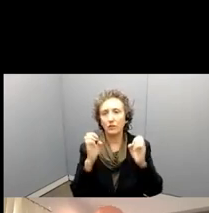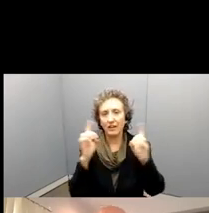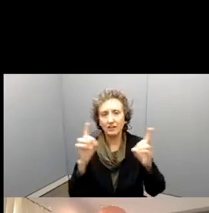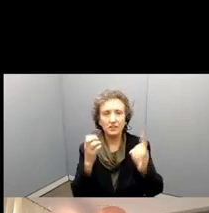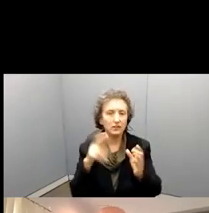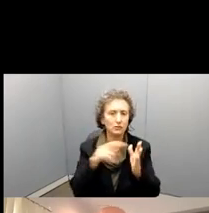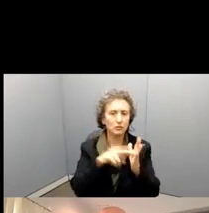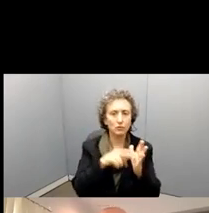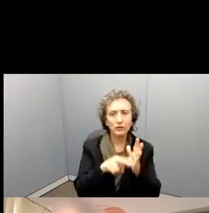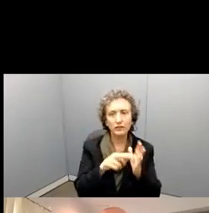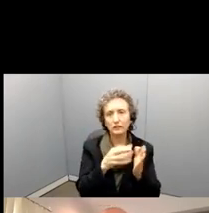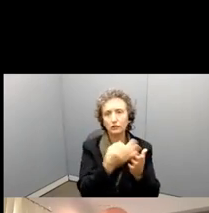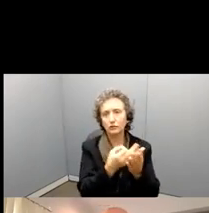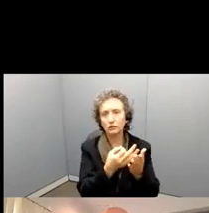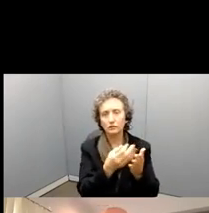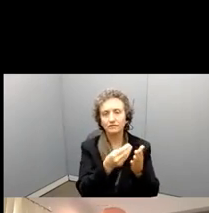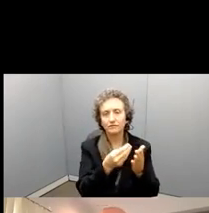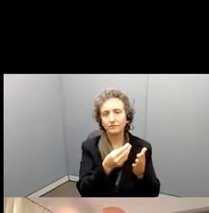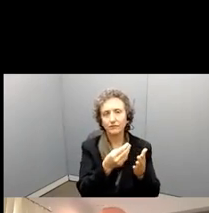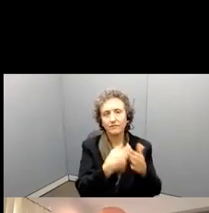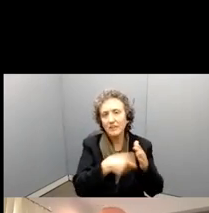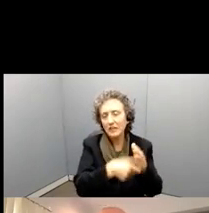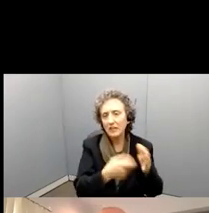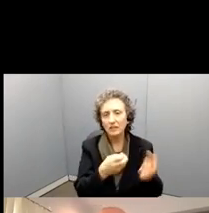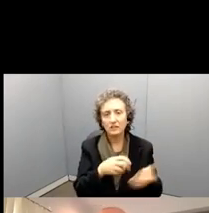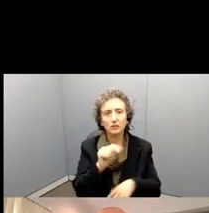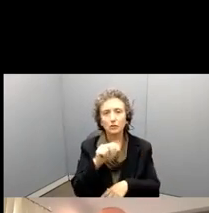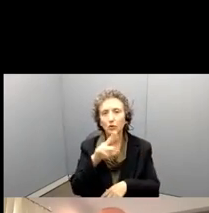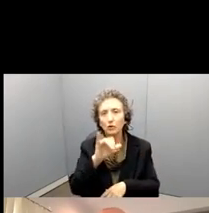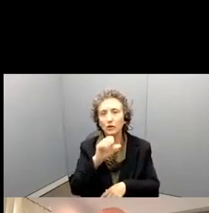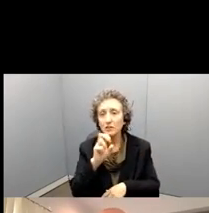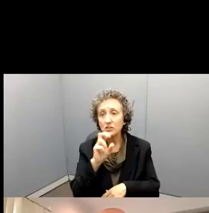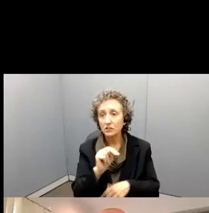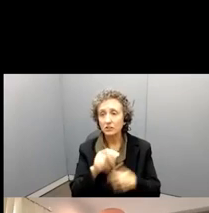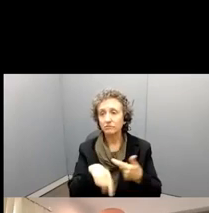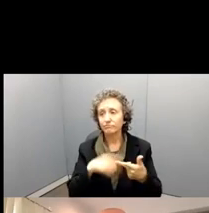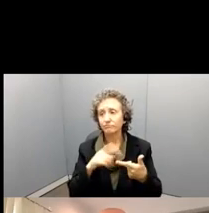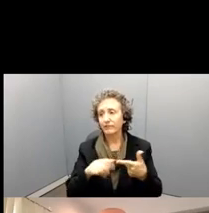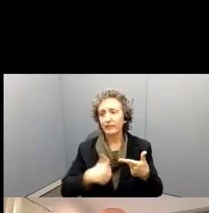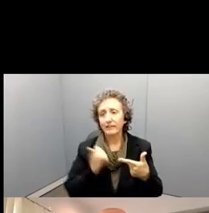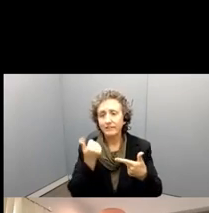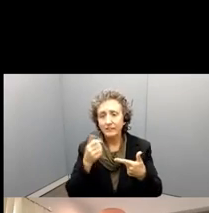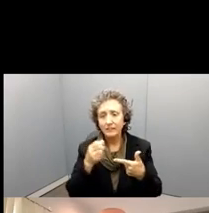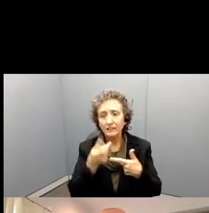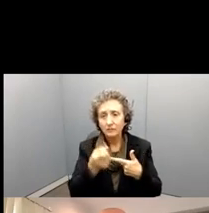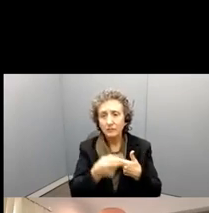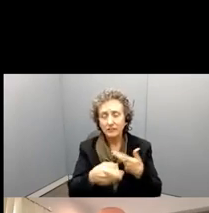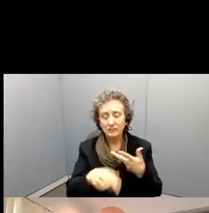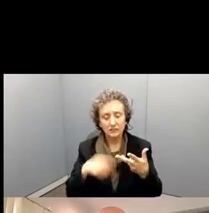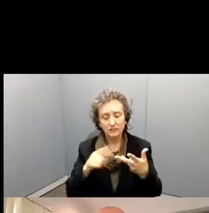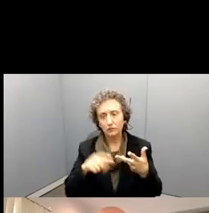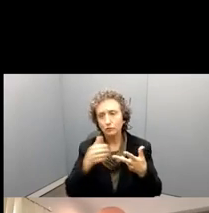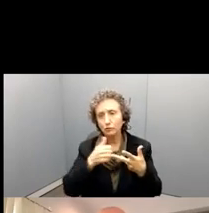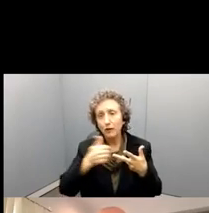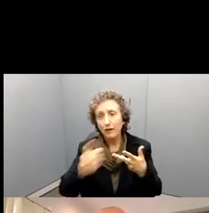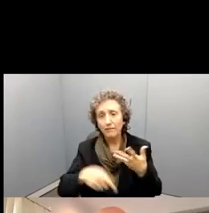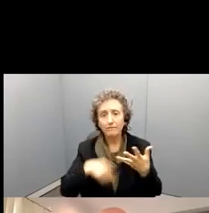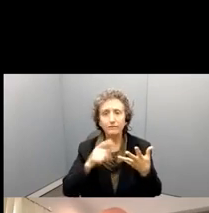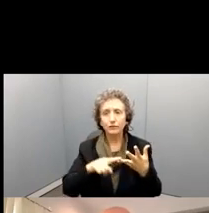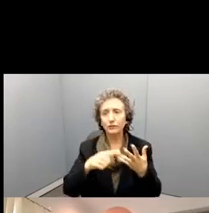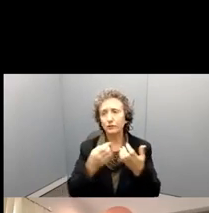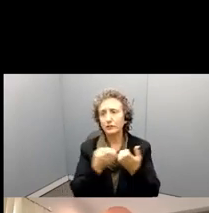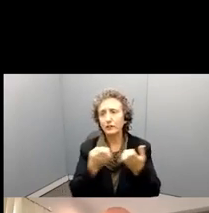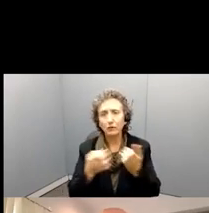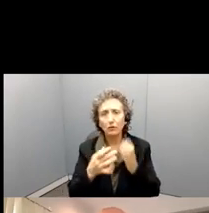from tuition, books, living expenses, travel, equipment, software, computers, anything